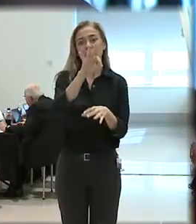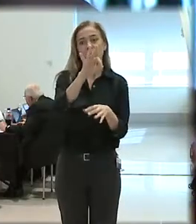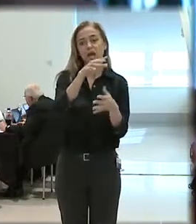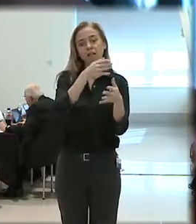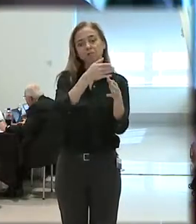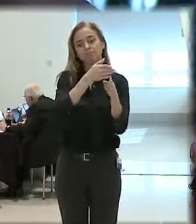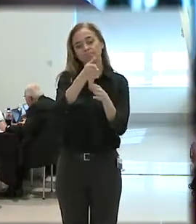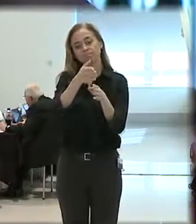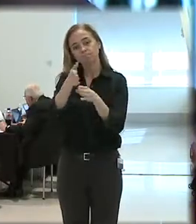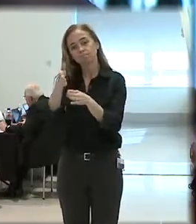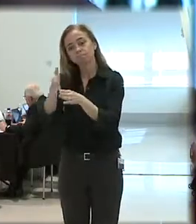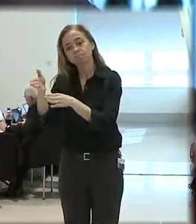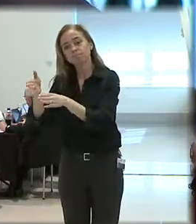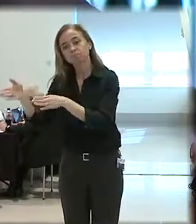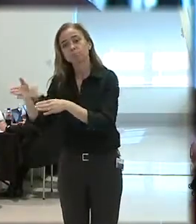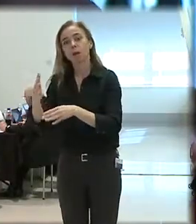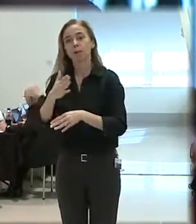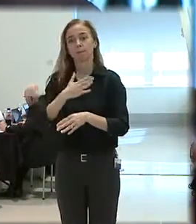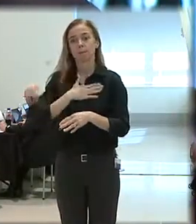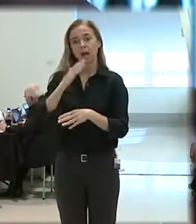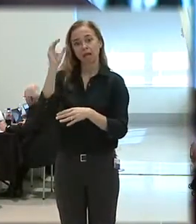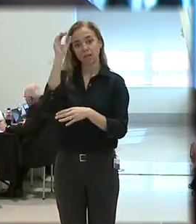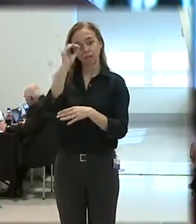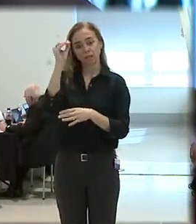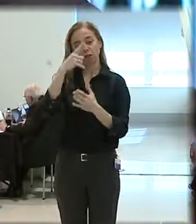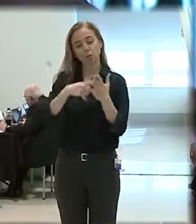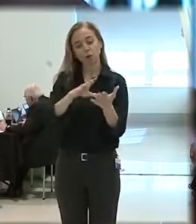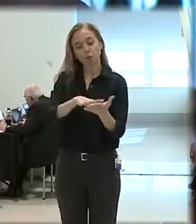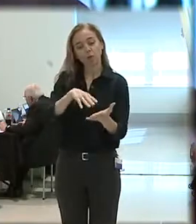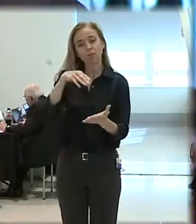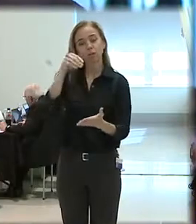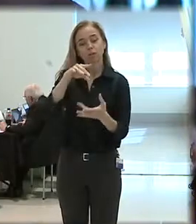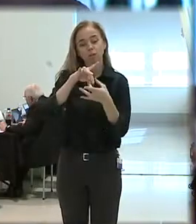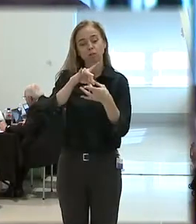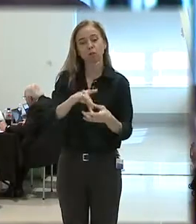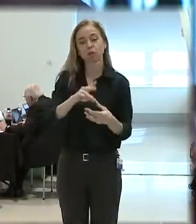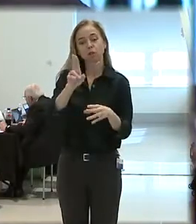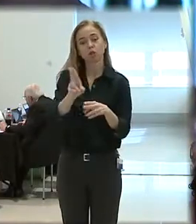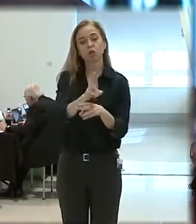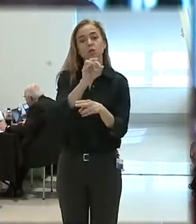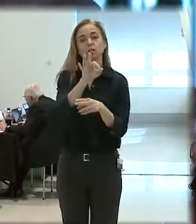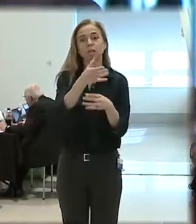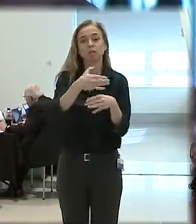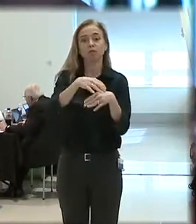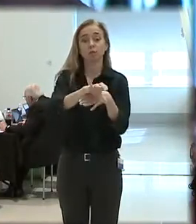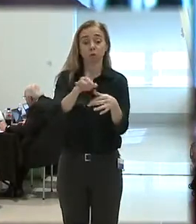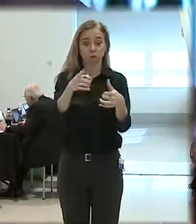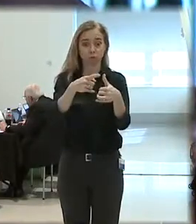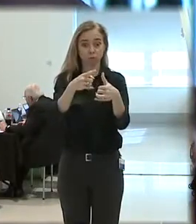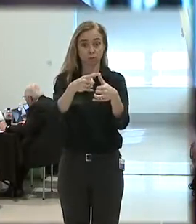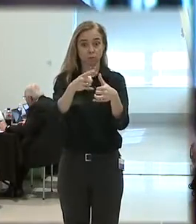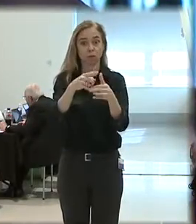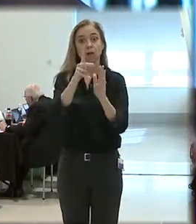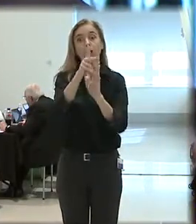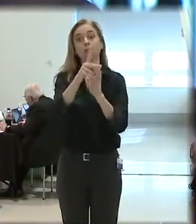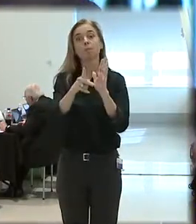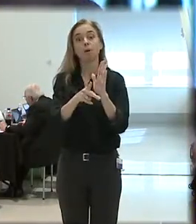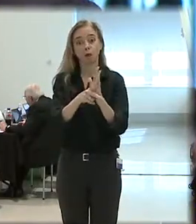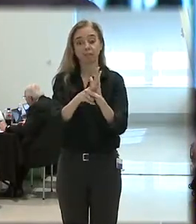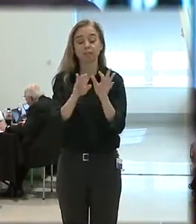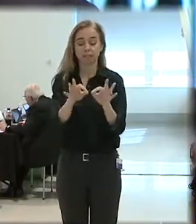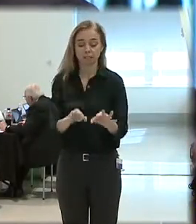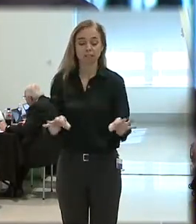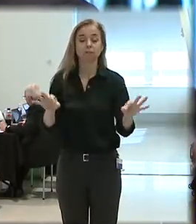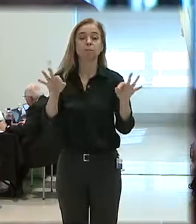where I think what we have learned about use of force. Number one, policies matter.